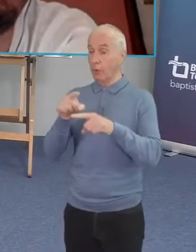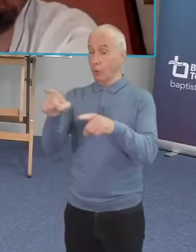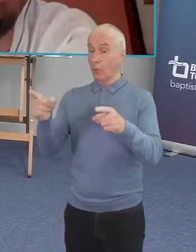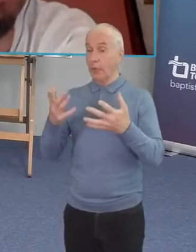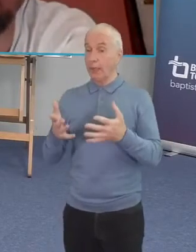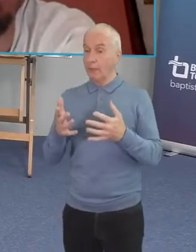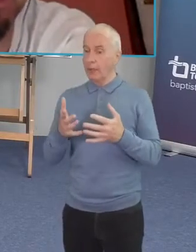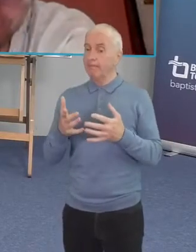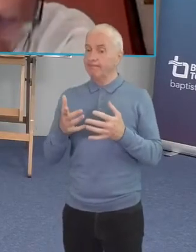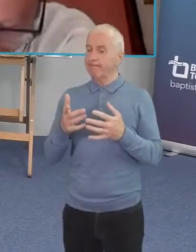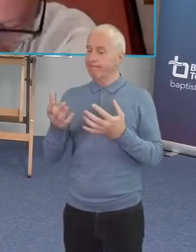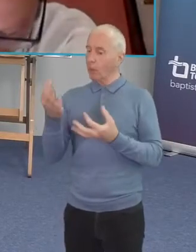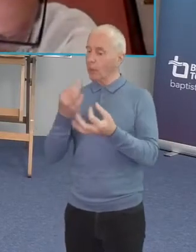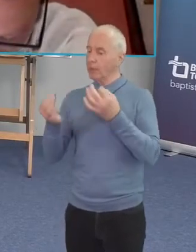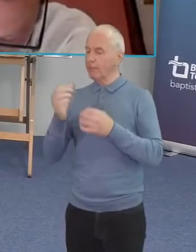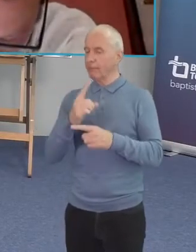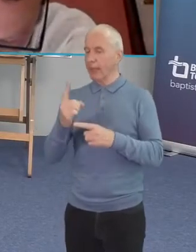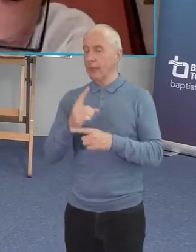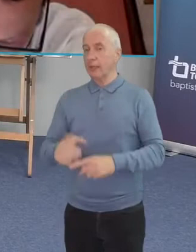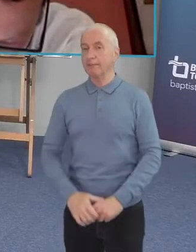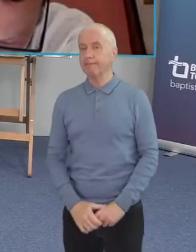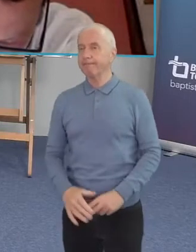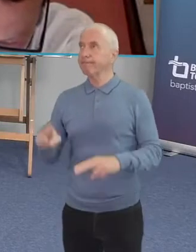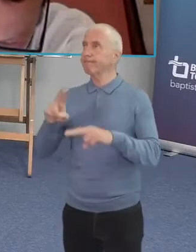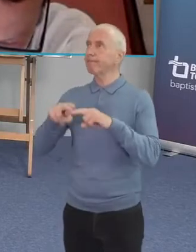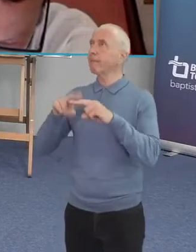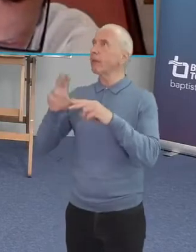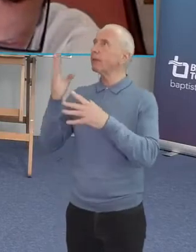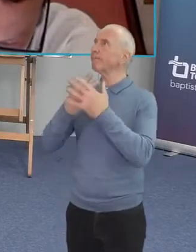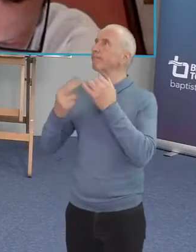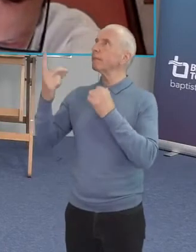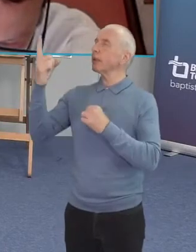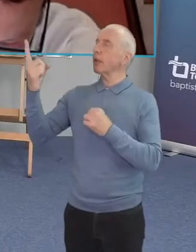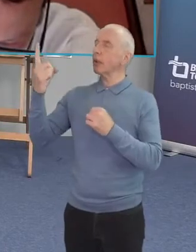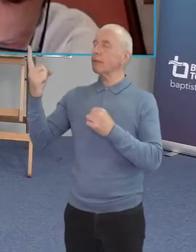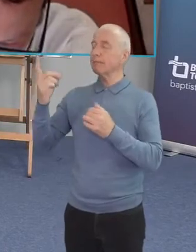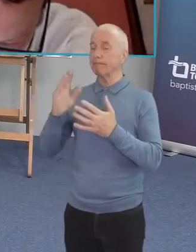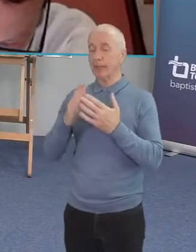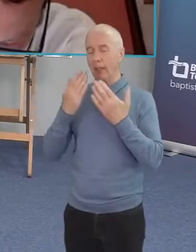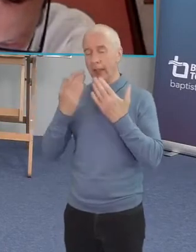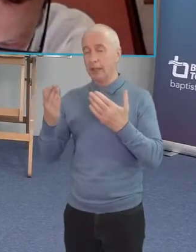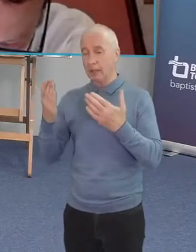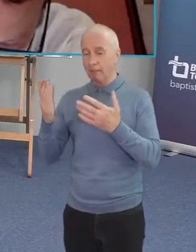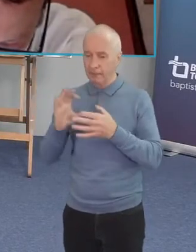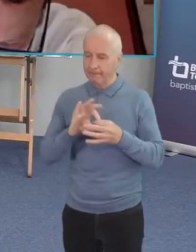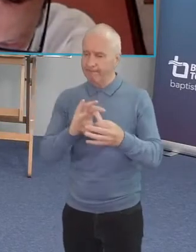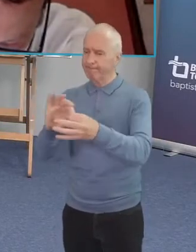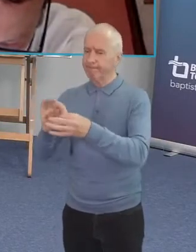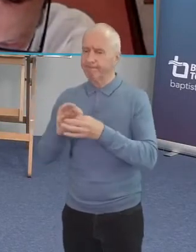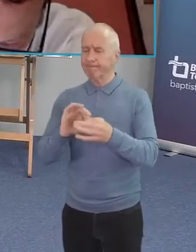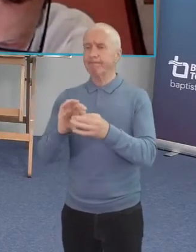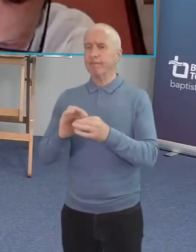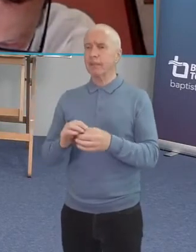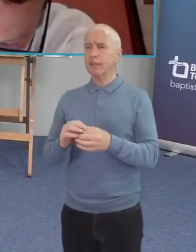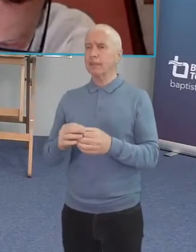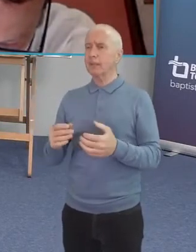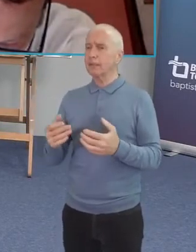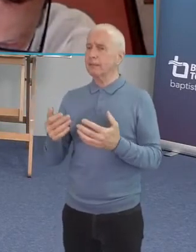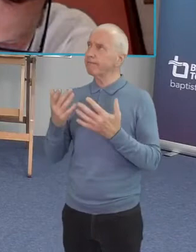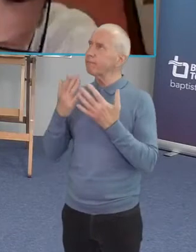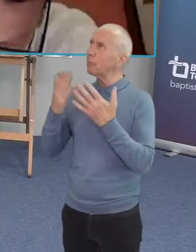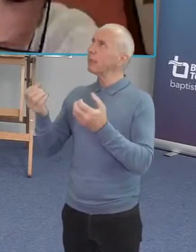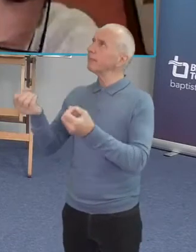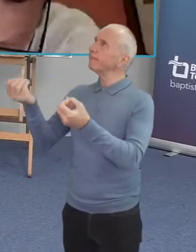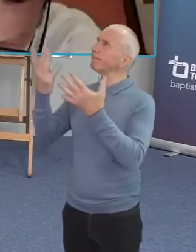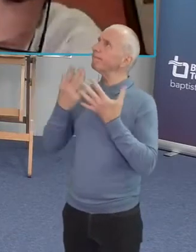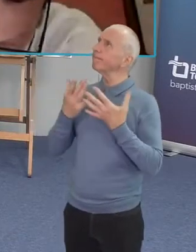perfect perfect father god thank you for the chance to gather again this evening and please give us is to hear what